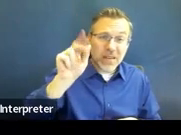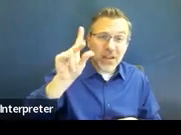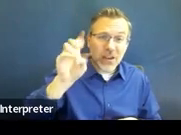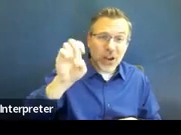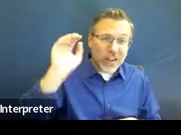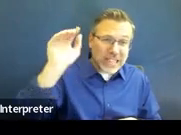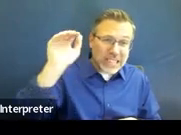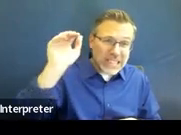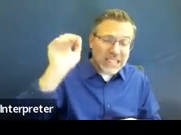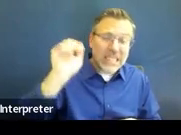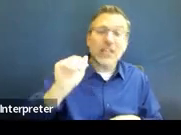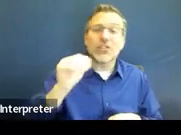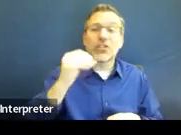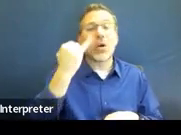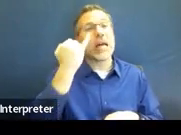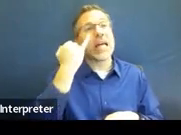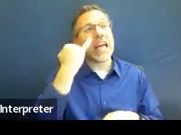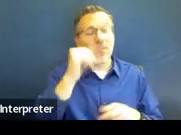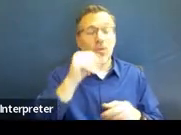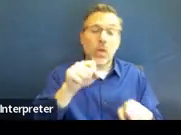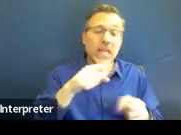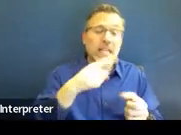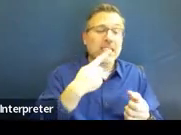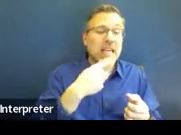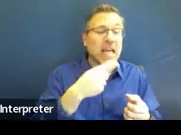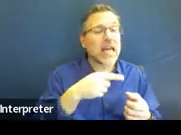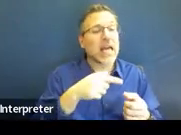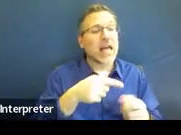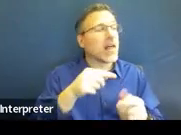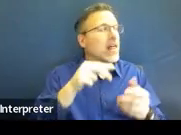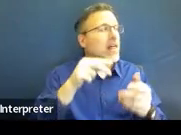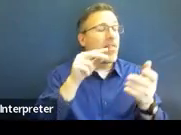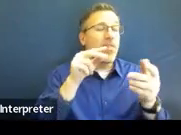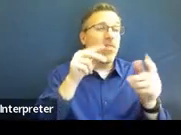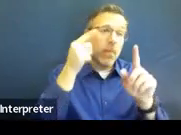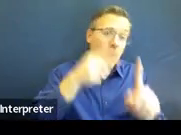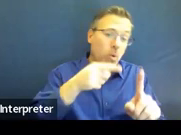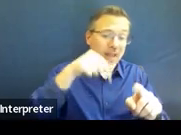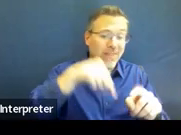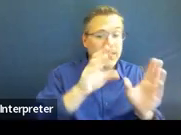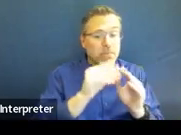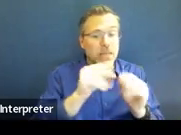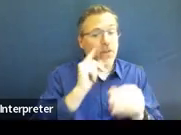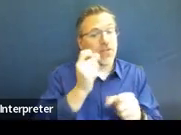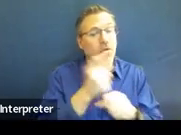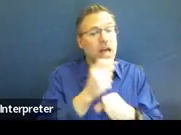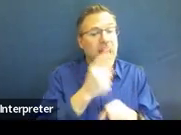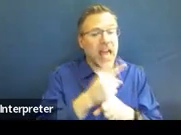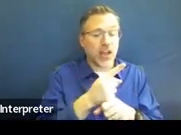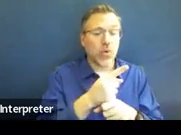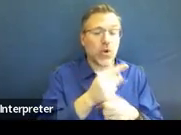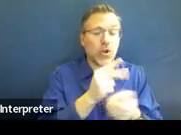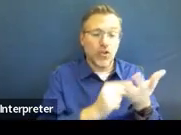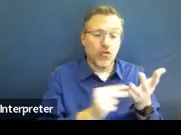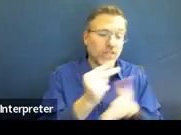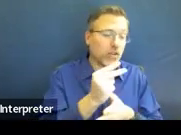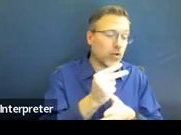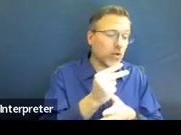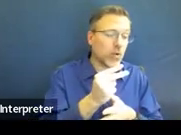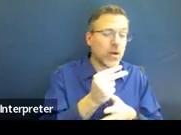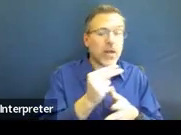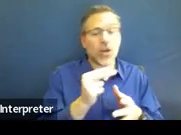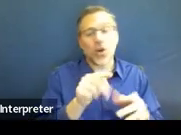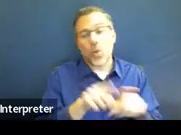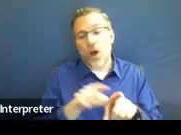although the intent of this meeting was to do the annual review, the team decided to talk about the triannual. Do we have to